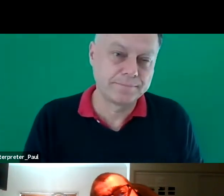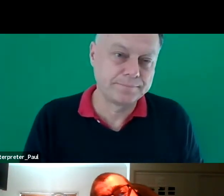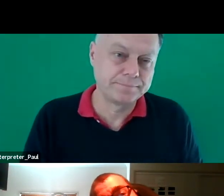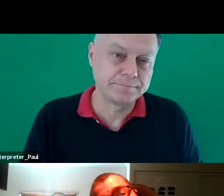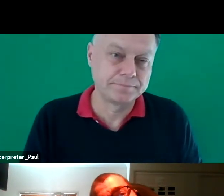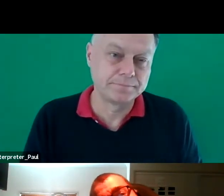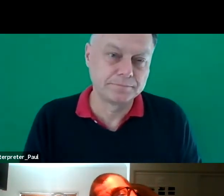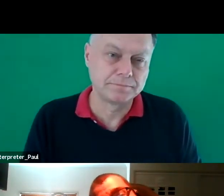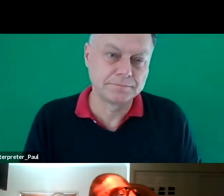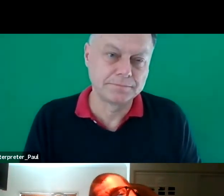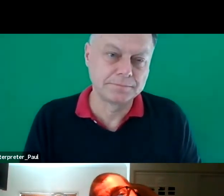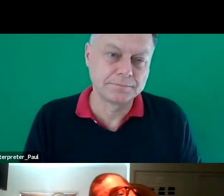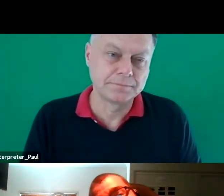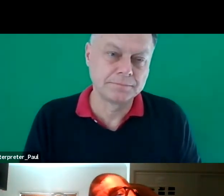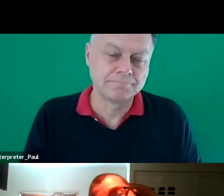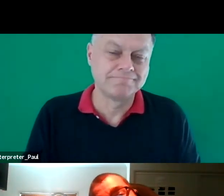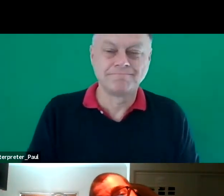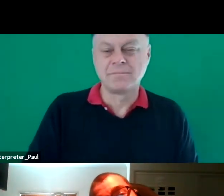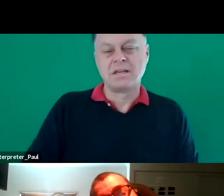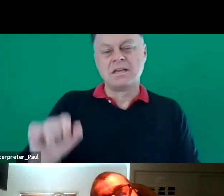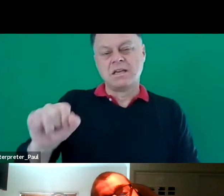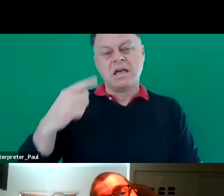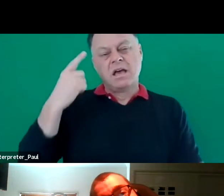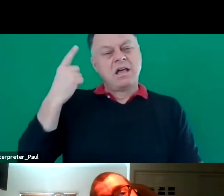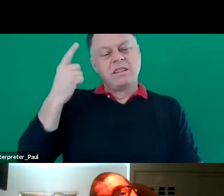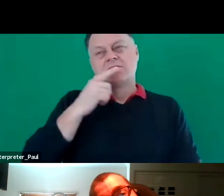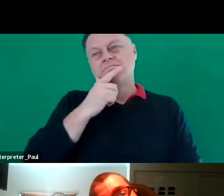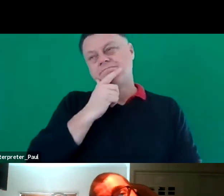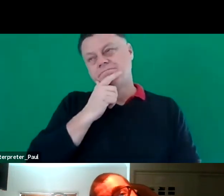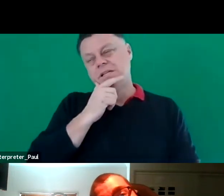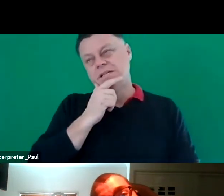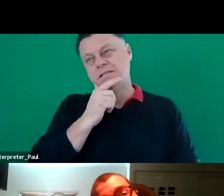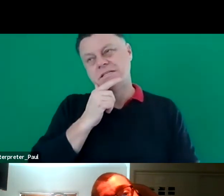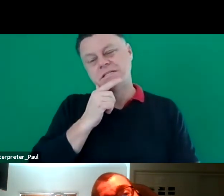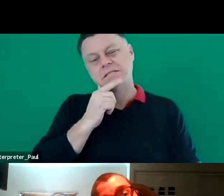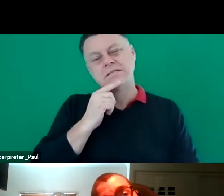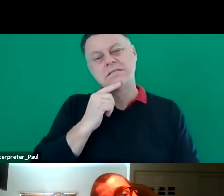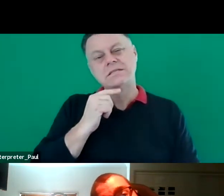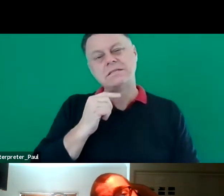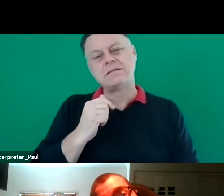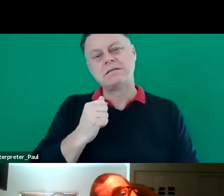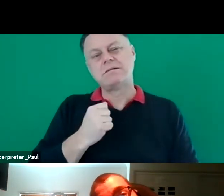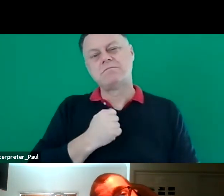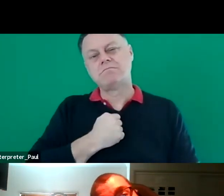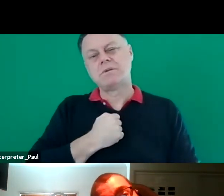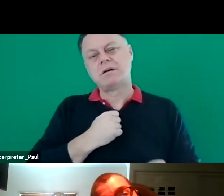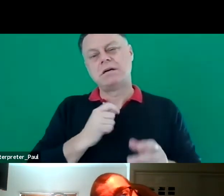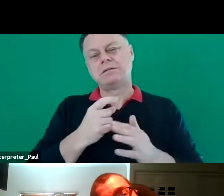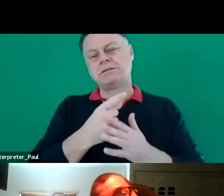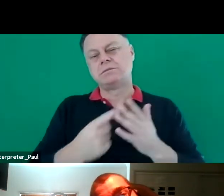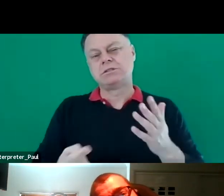I think for the most part, my disability has